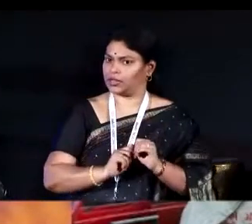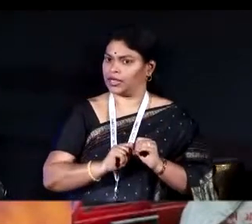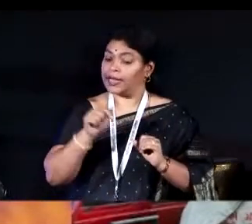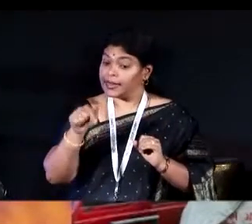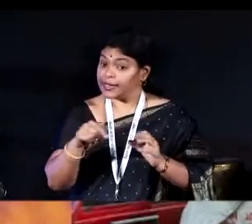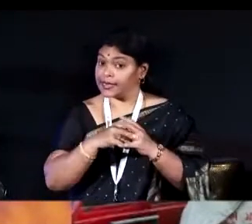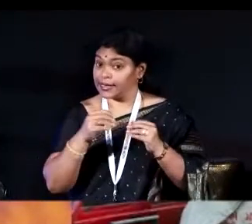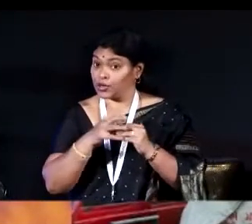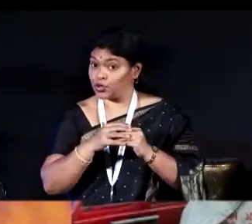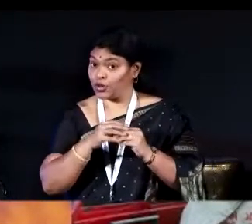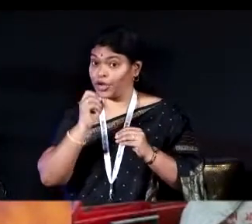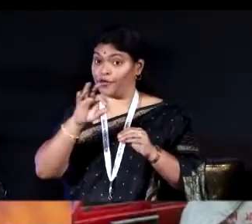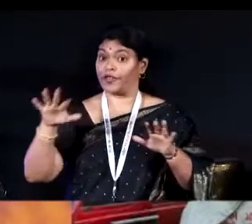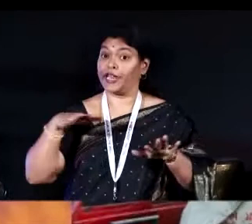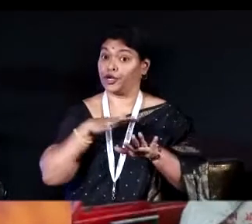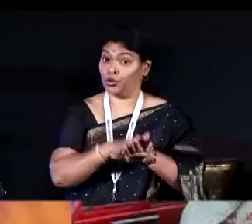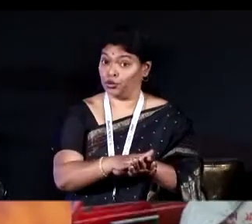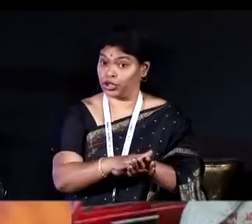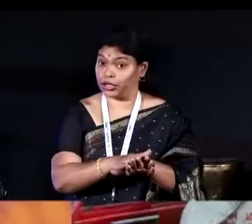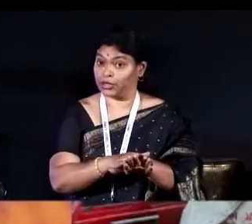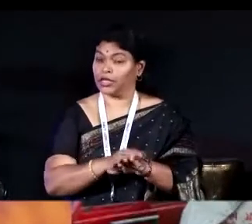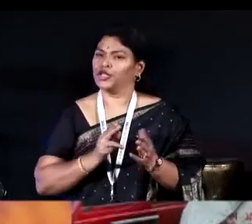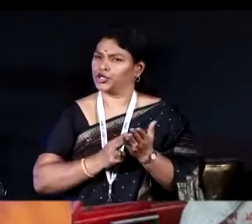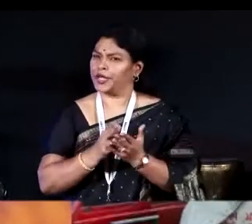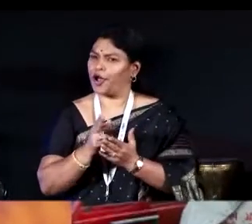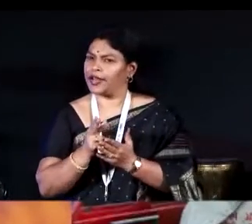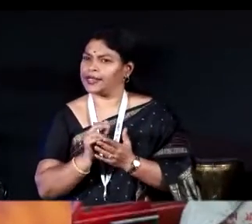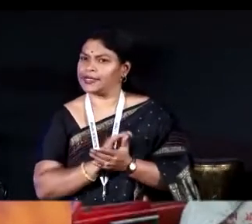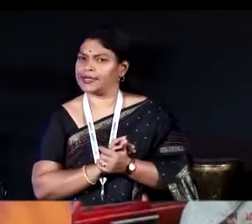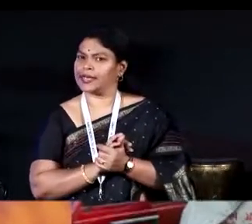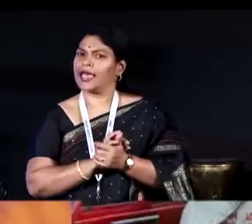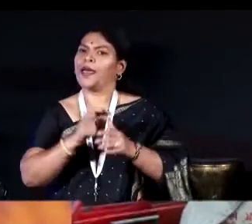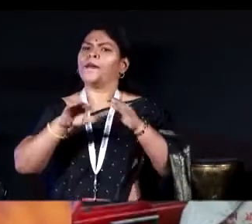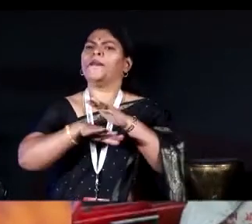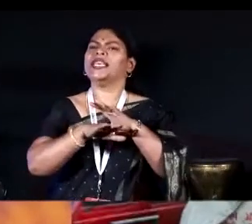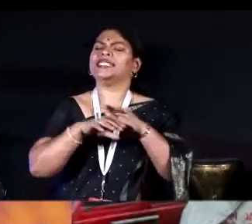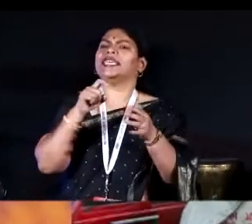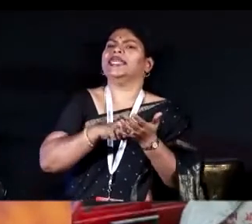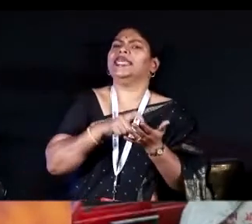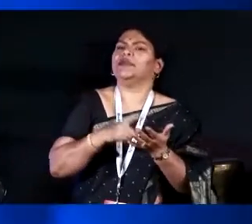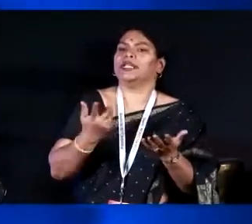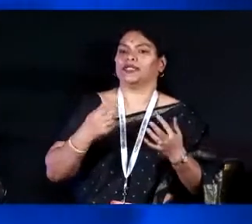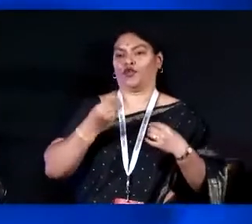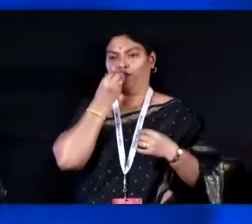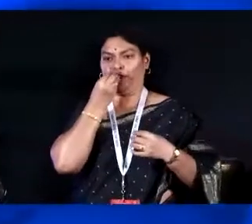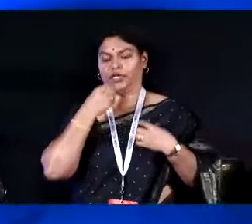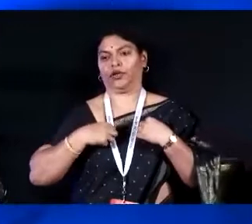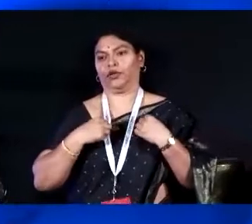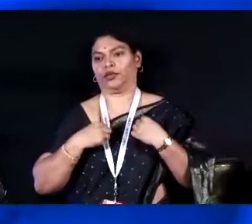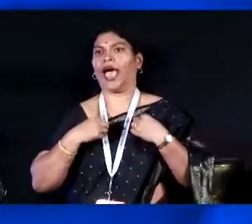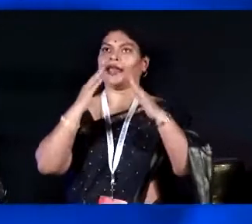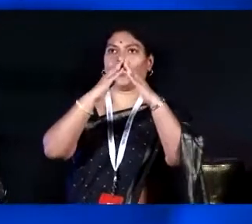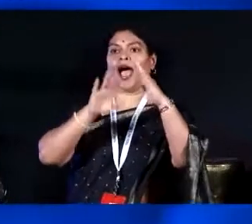story of inclusion in our life, to be honest. We said that you talk about three basic needs, say food, cloth and shelter, roti kapla or makan.